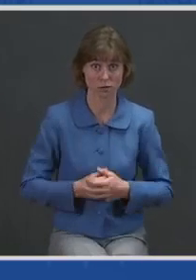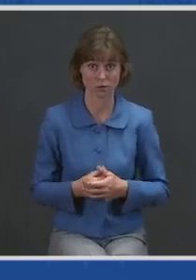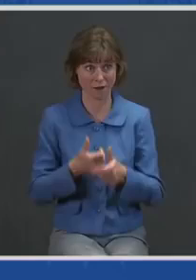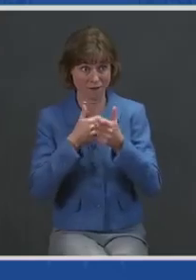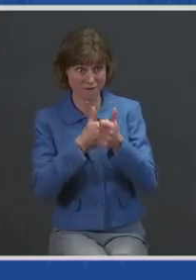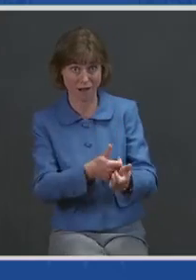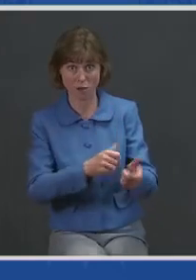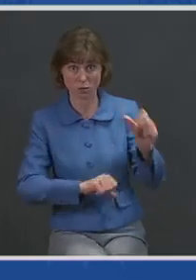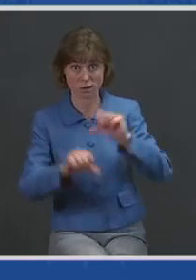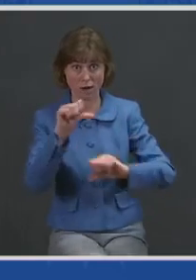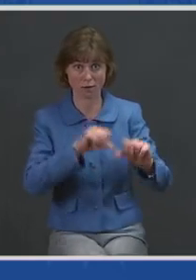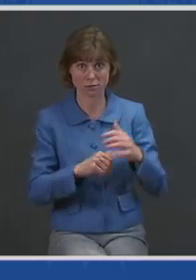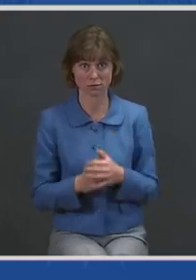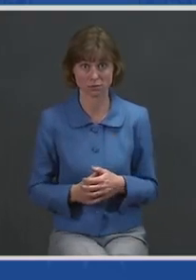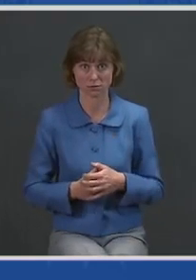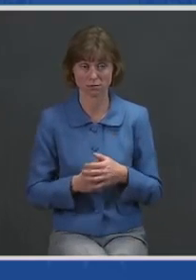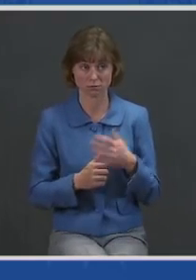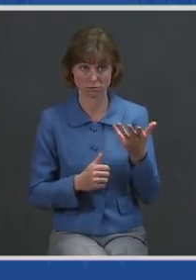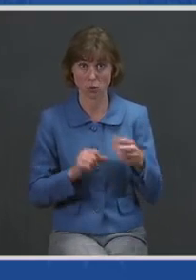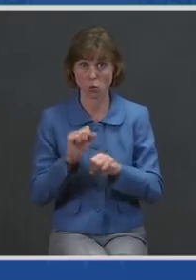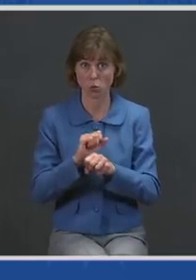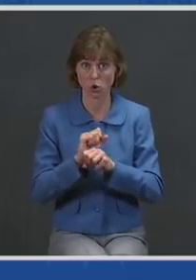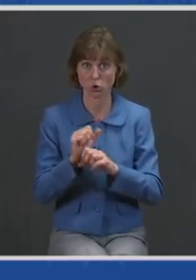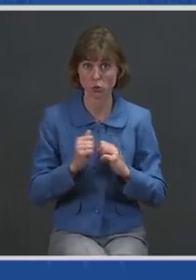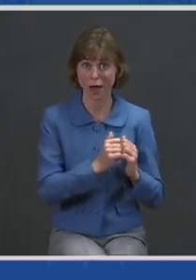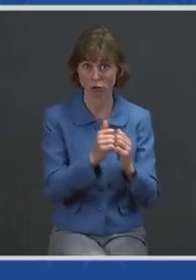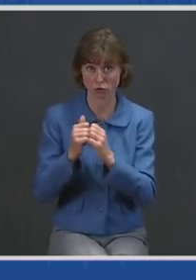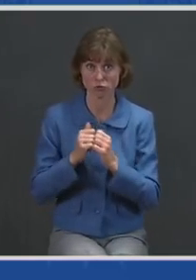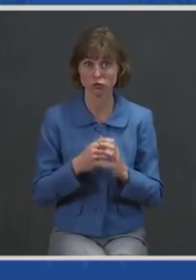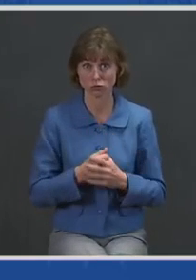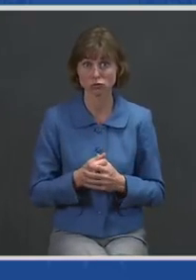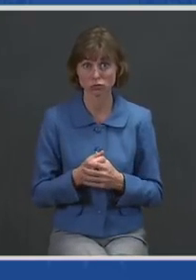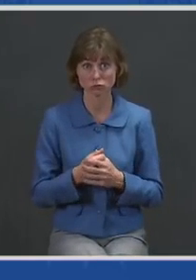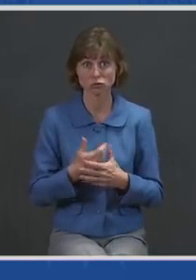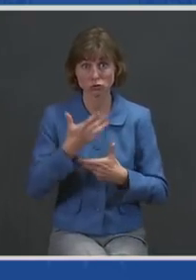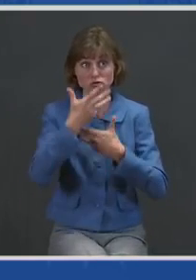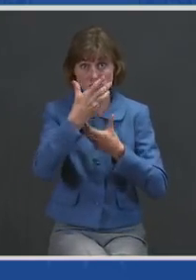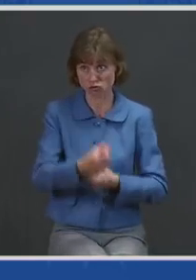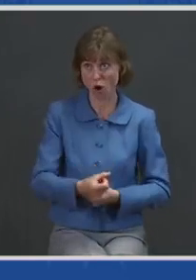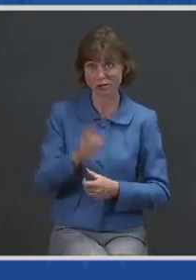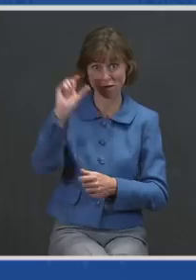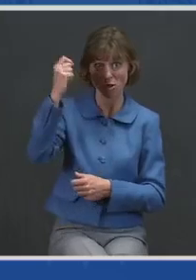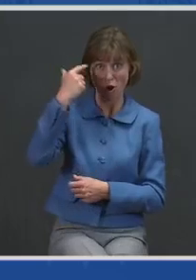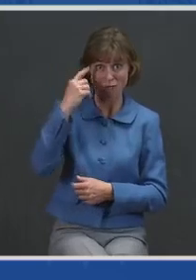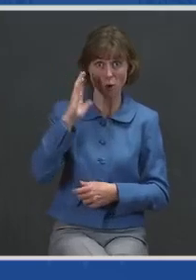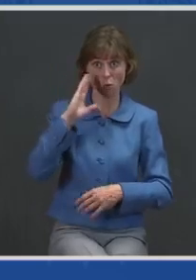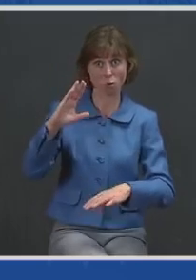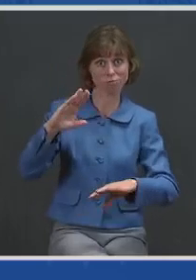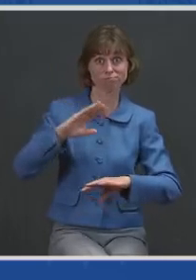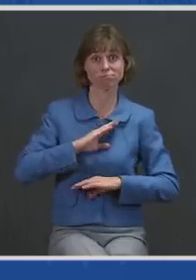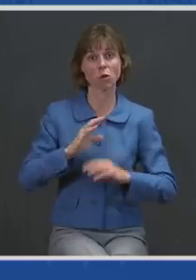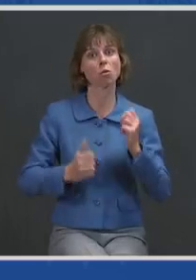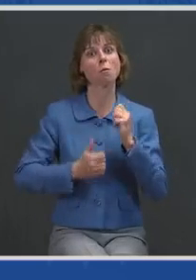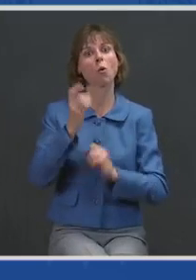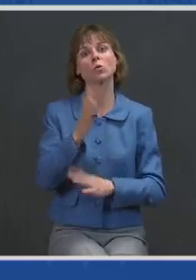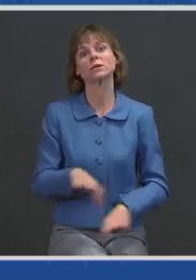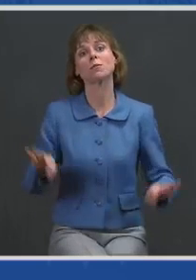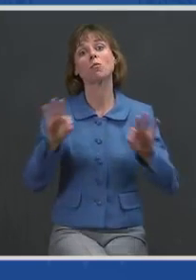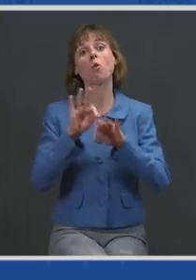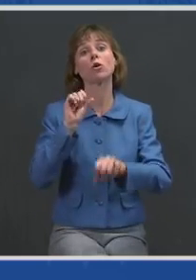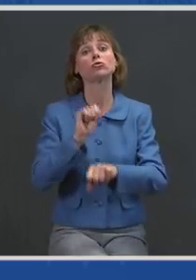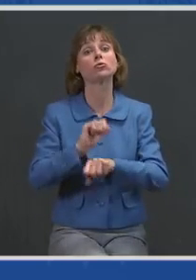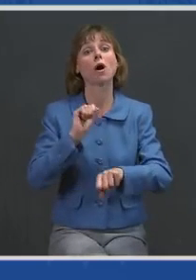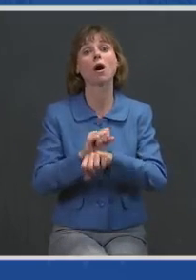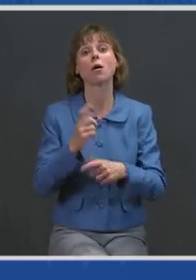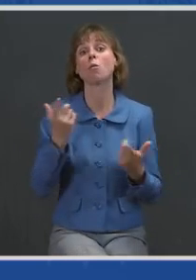and the science. Work together. Put trust and faith in our government to fulfill its most important function, which is protecting